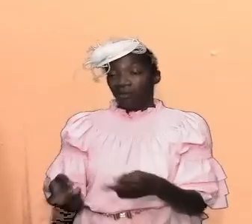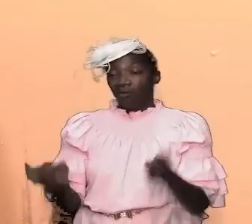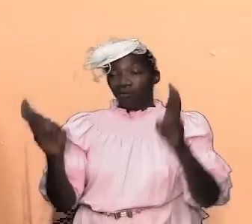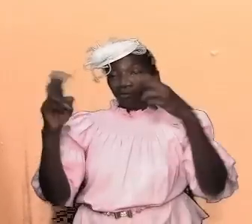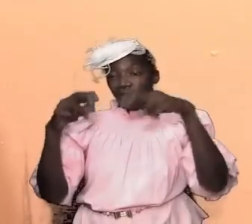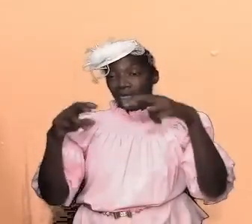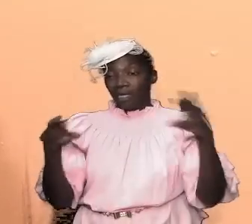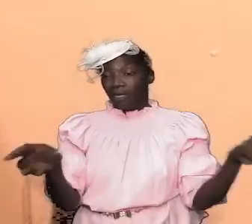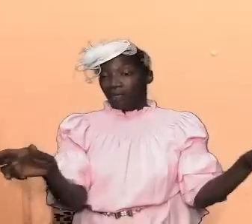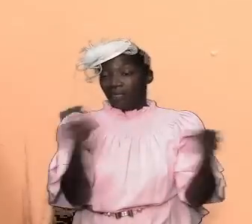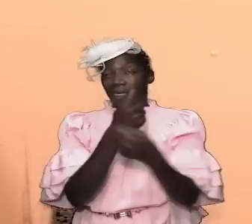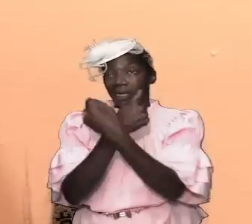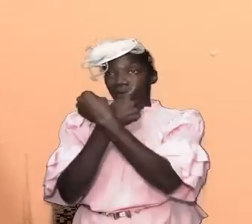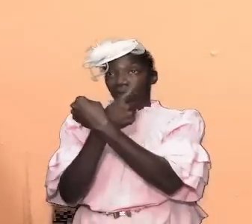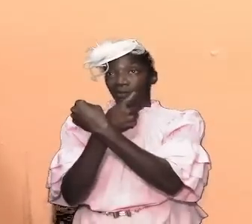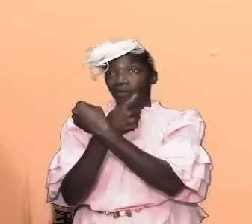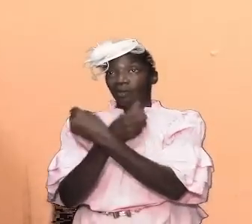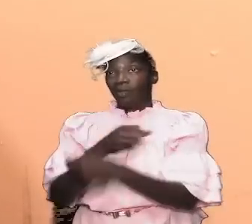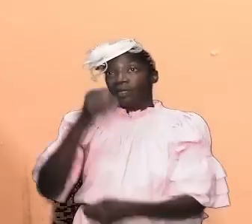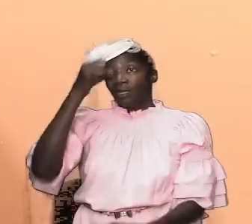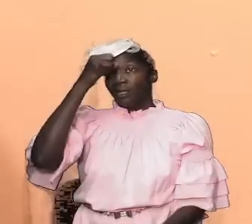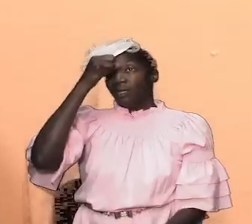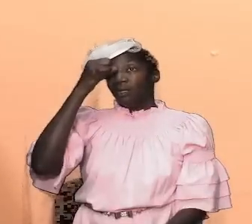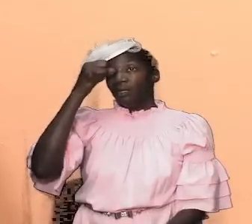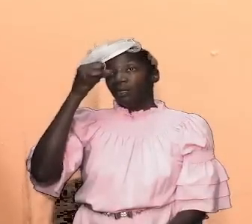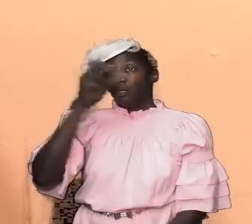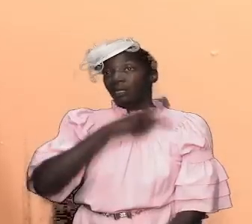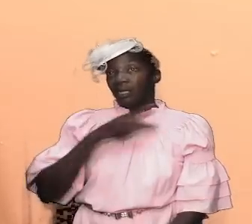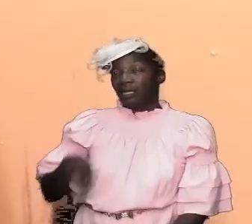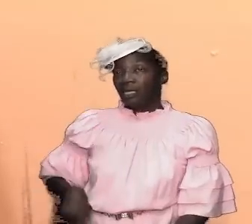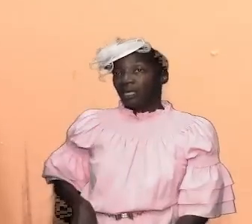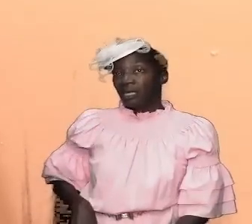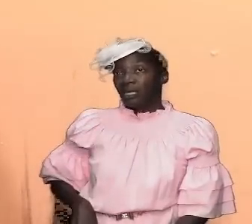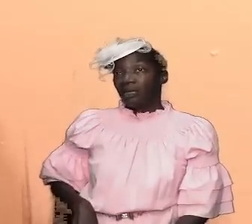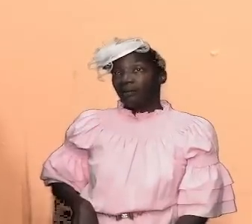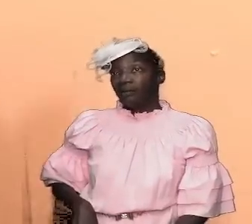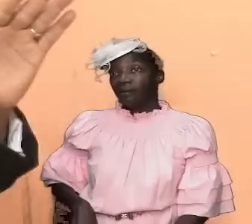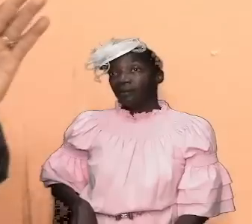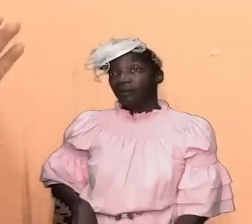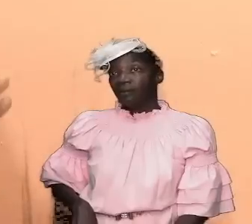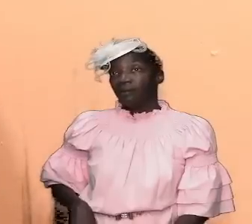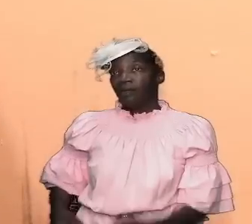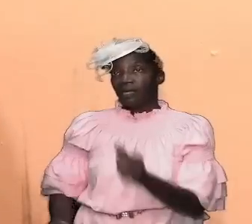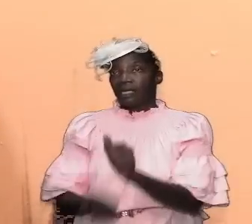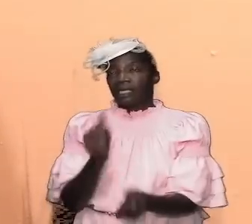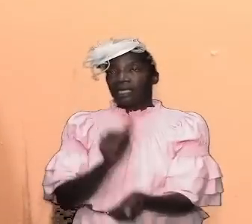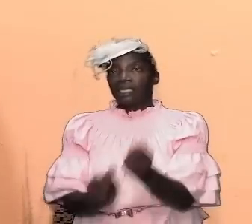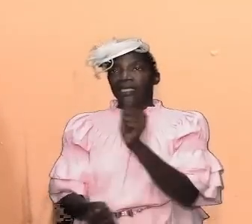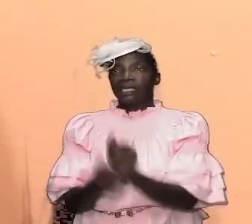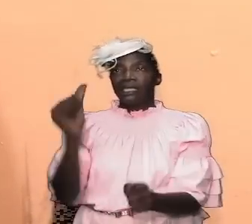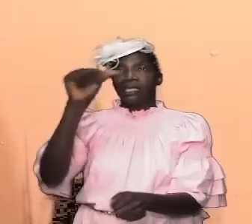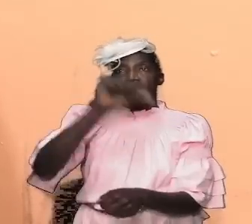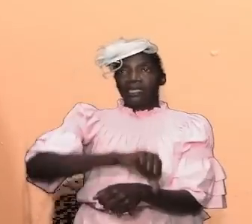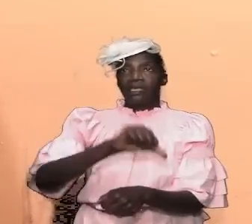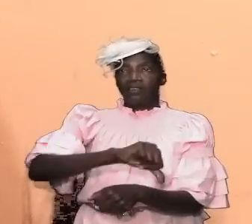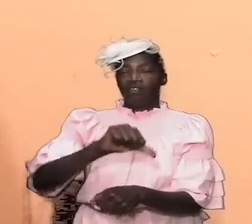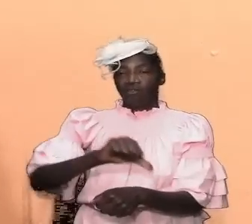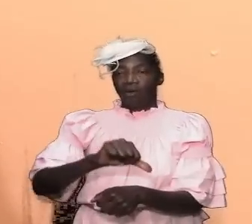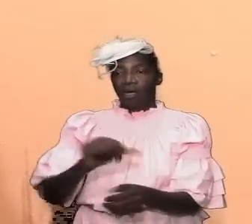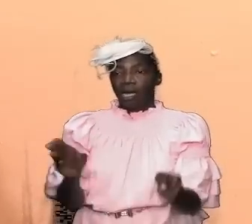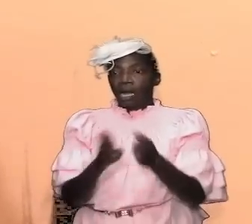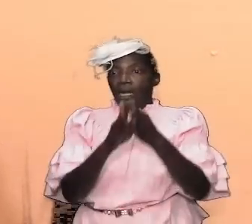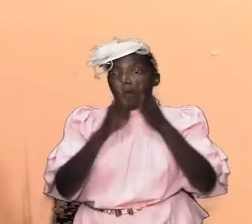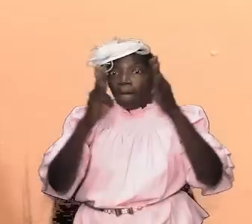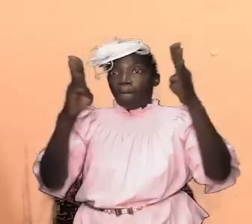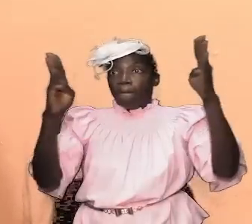captivity solomon ah sorry king nebuchadnezzar destroyed that magnificent